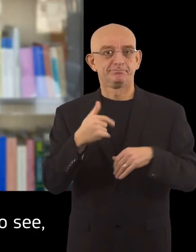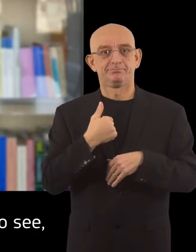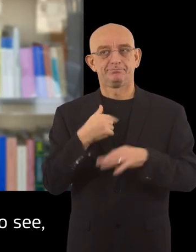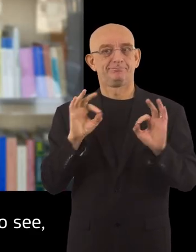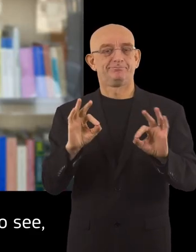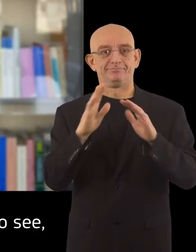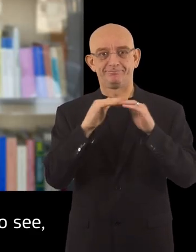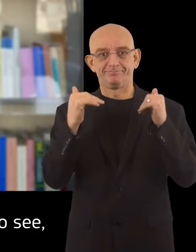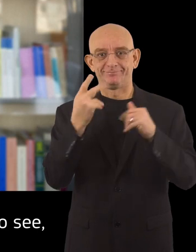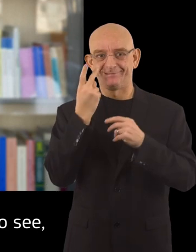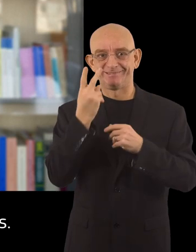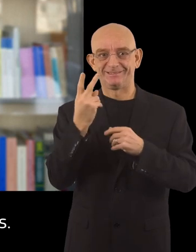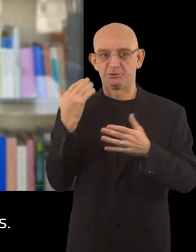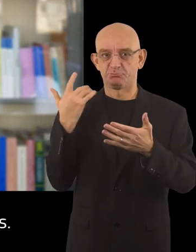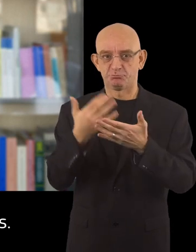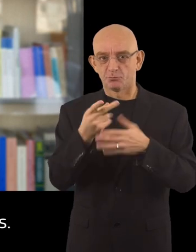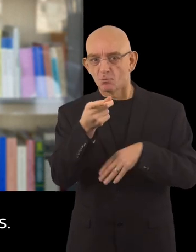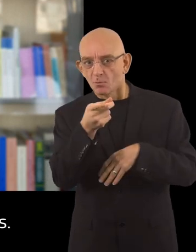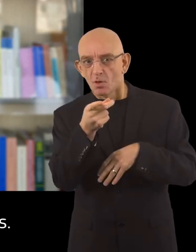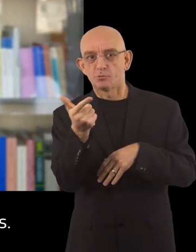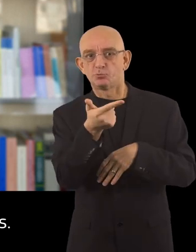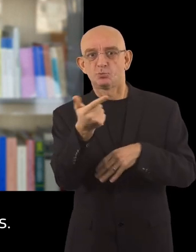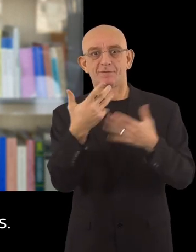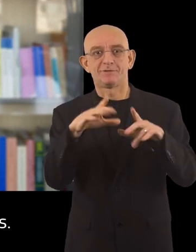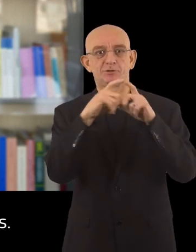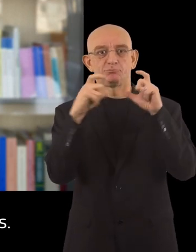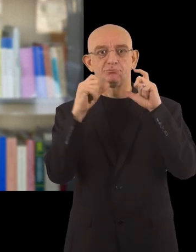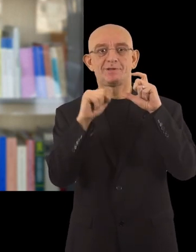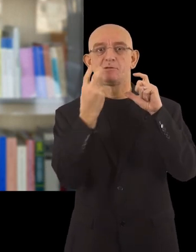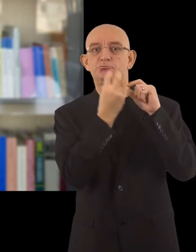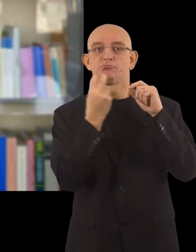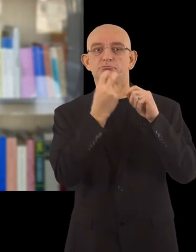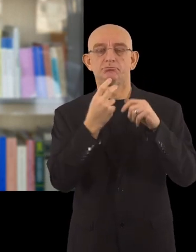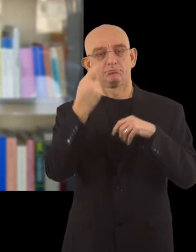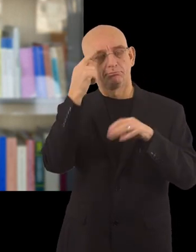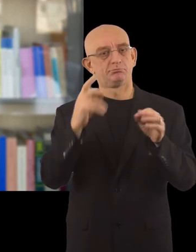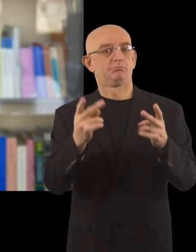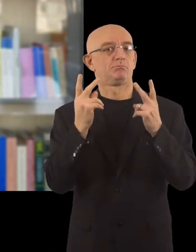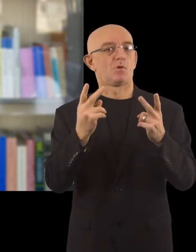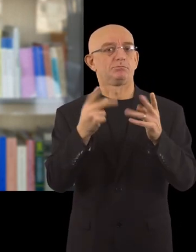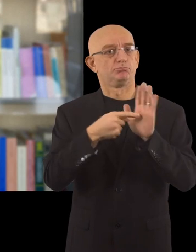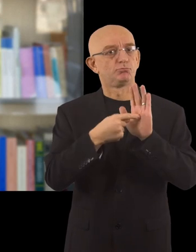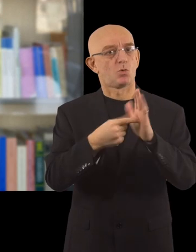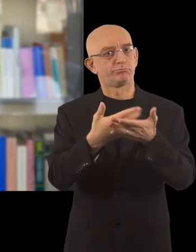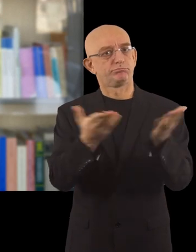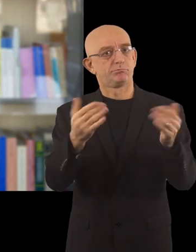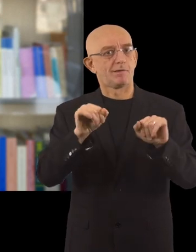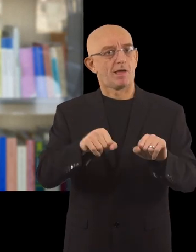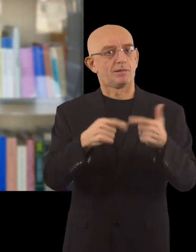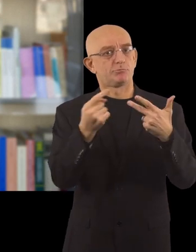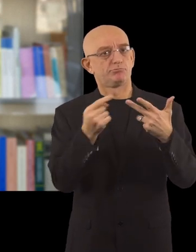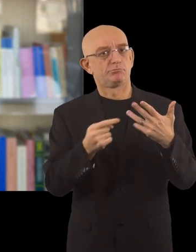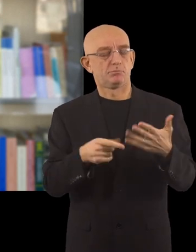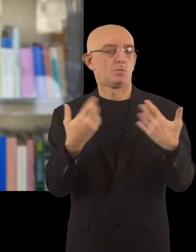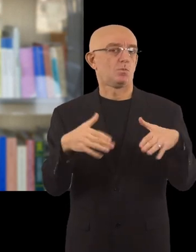have to say I'm pleased to see you are wearing these transparent masks. It is indeed very important to show them as much as